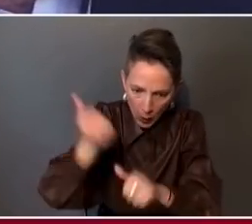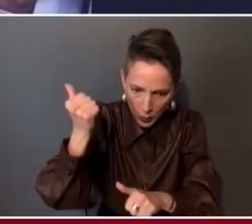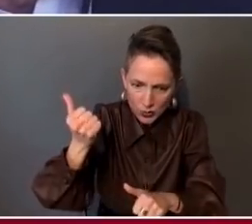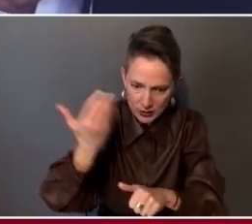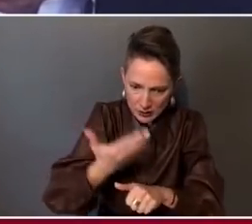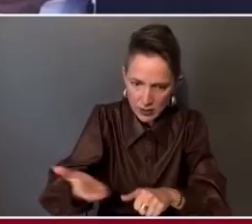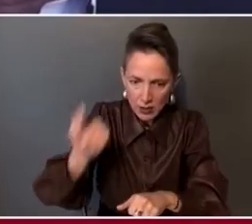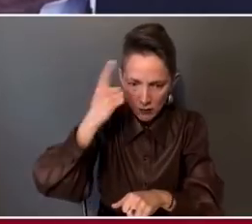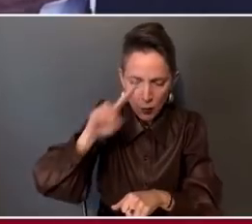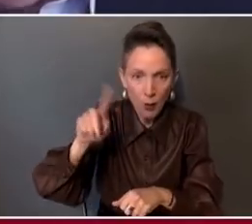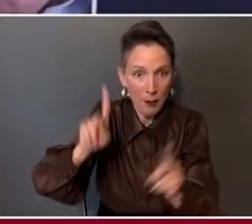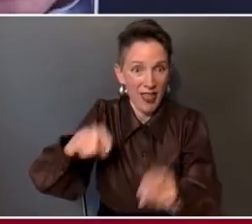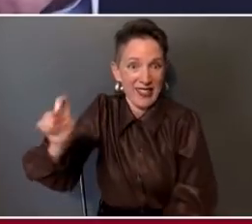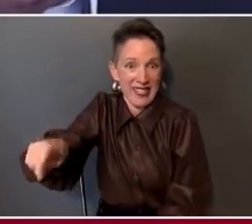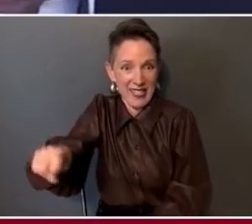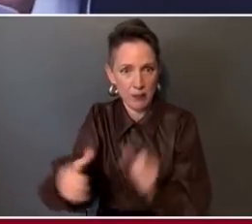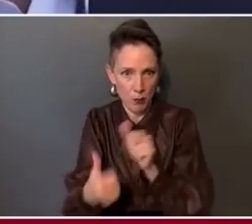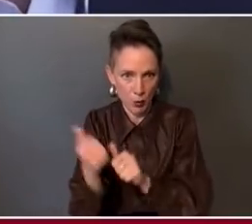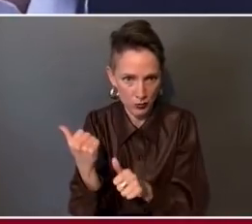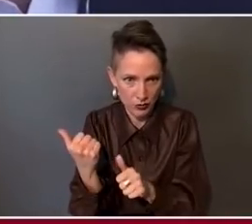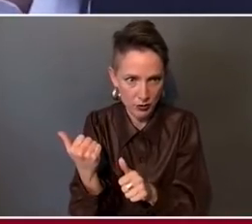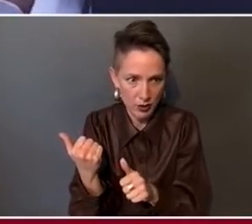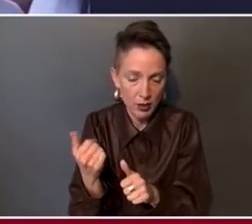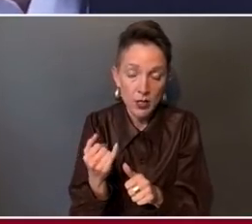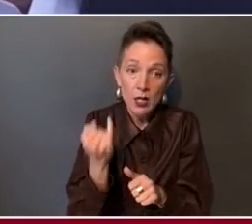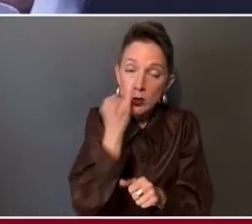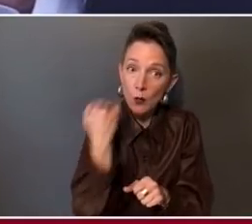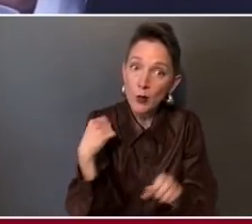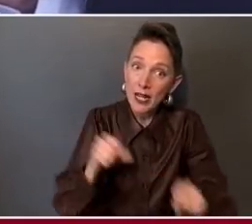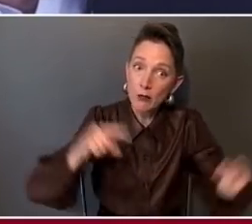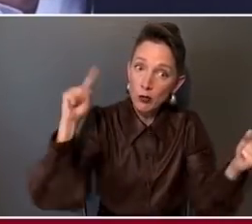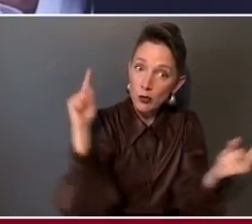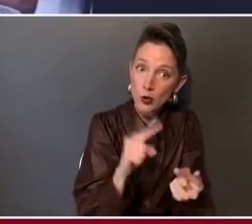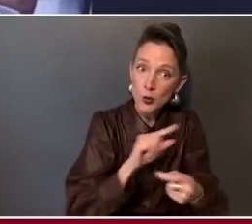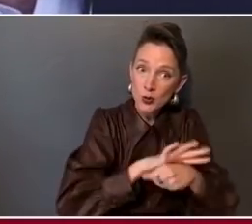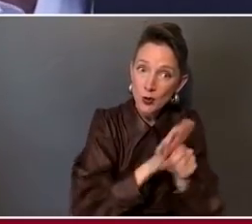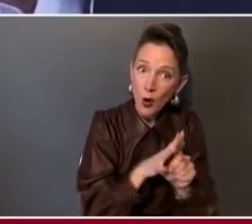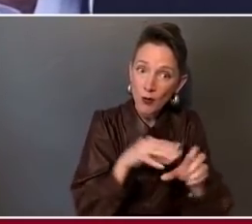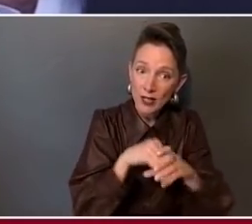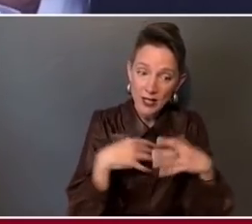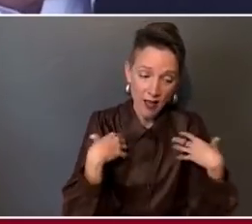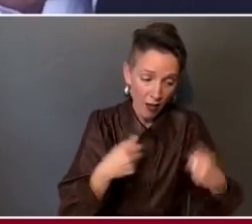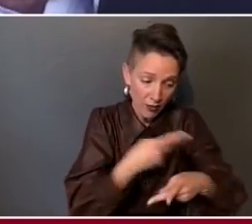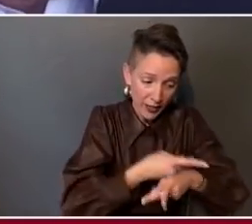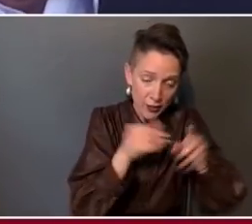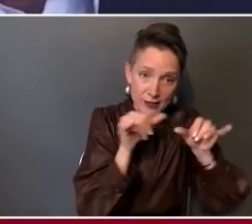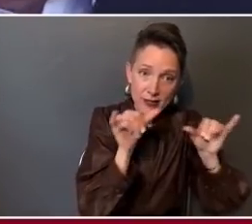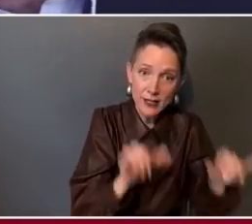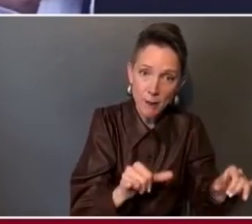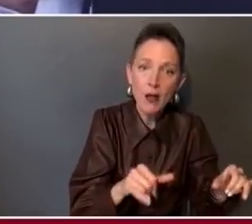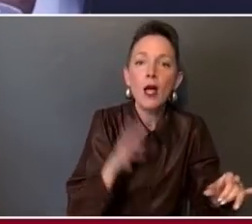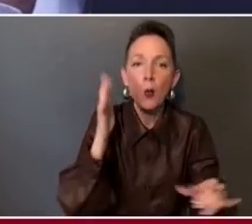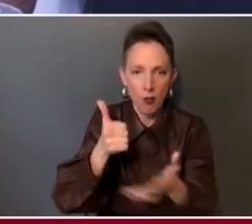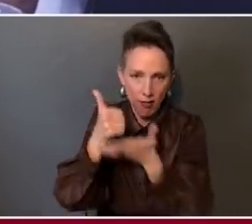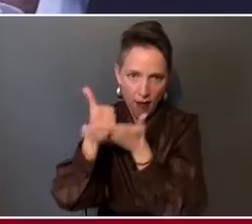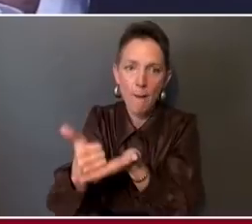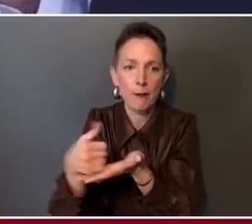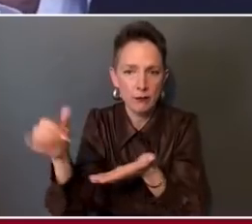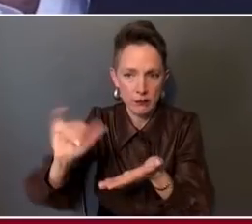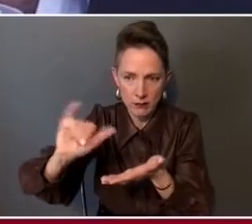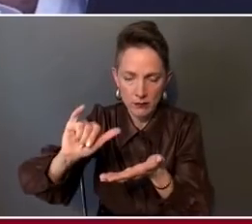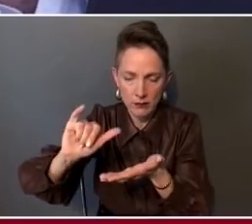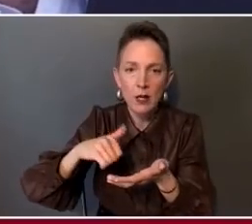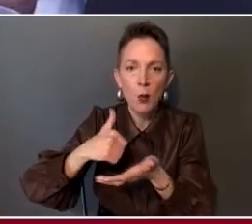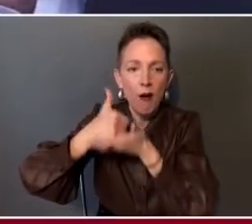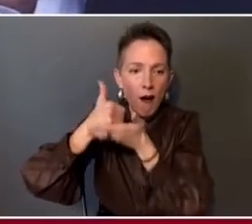case, if you could help reduce the amount of COVID in our health care systems, that will surely help also in terms